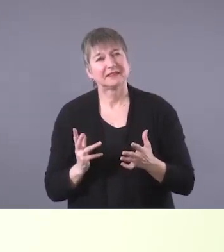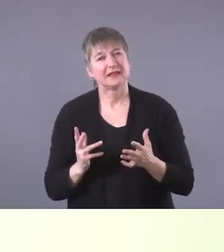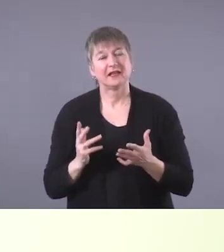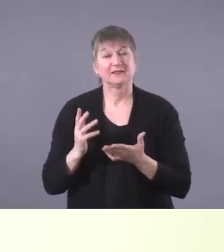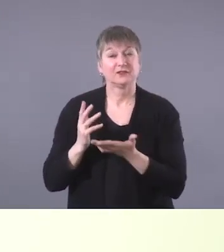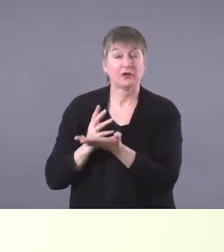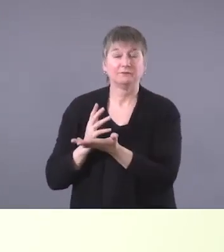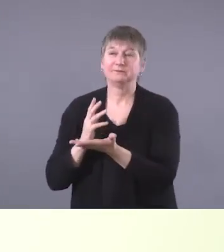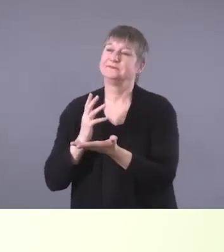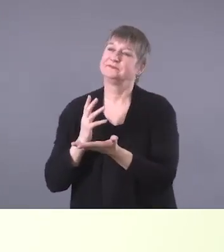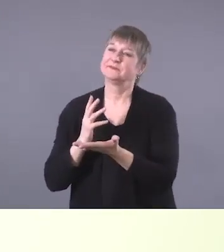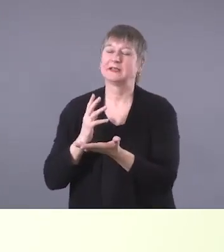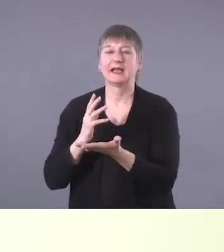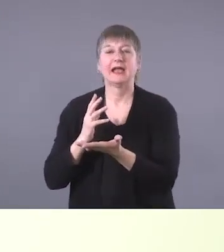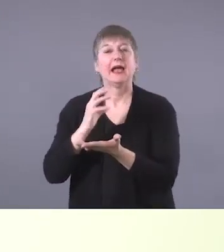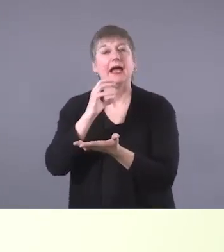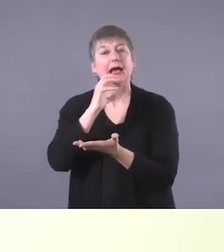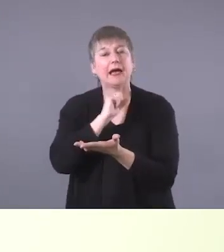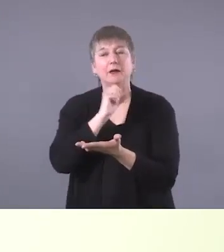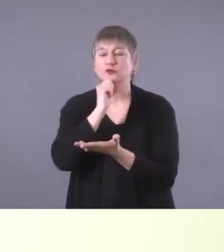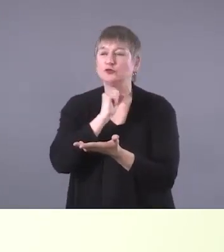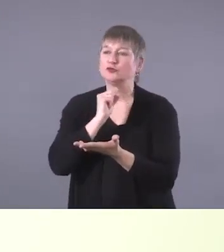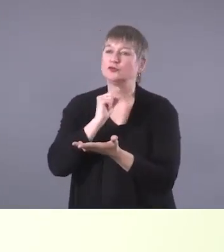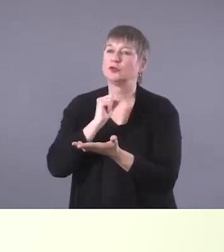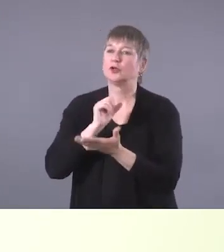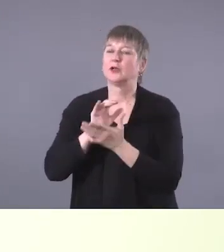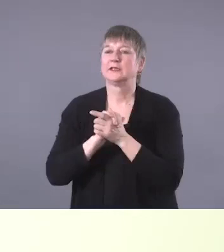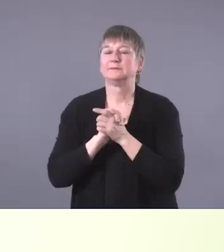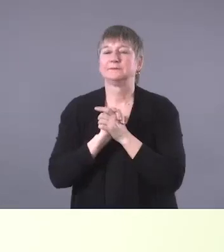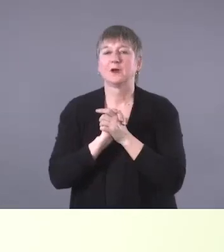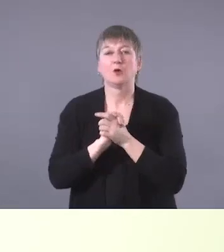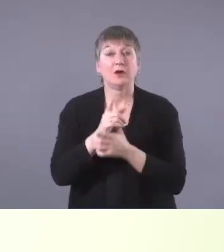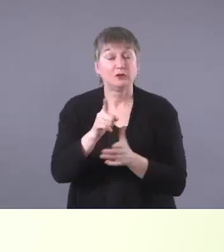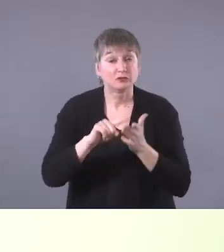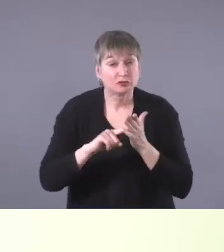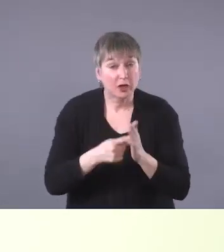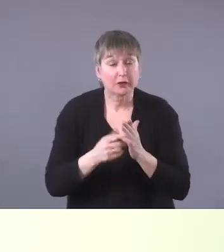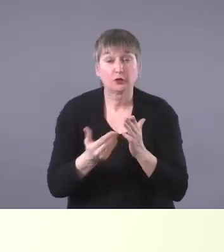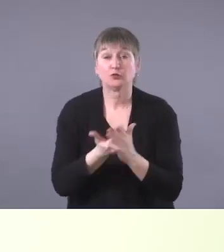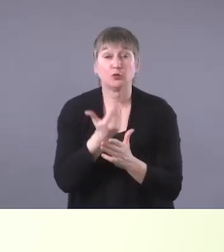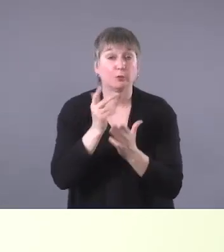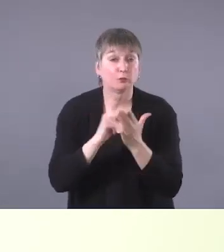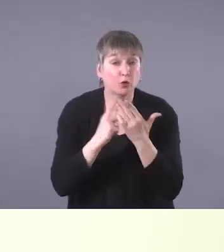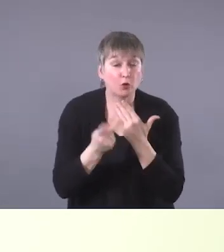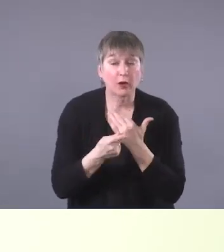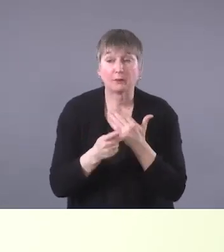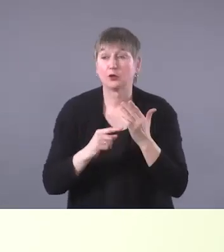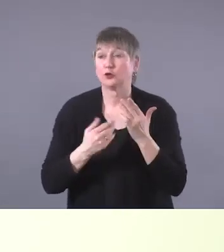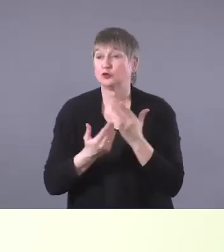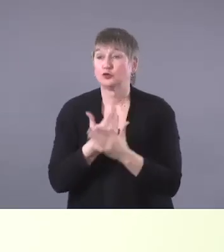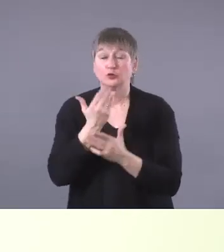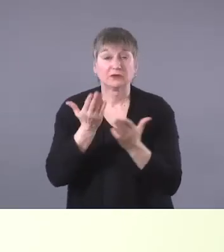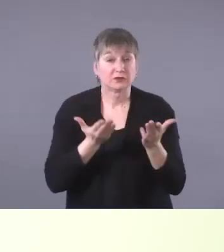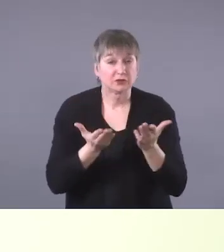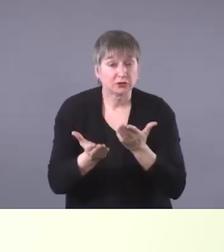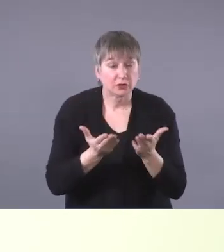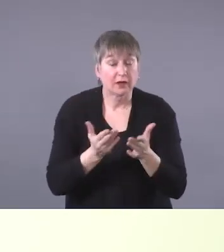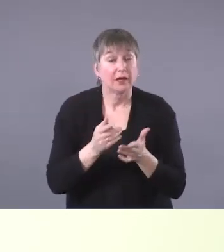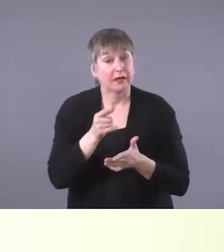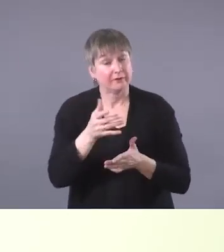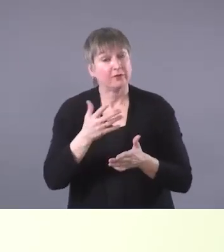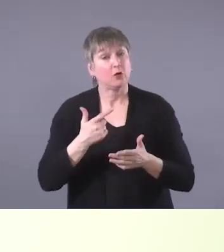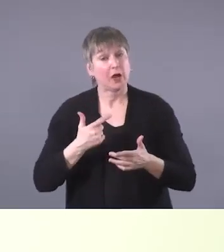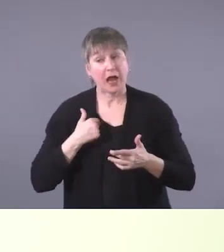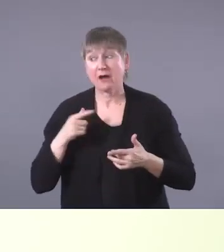uh, strategically when, when launching initiatives within communities, if you have a buy-in from